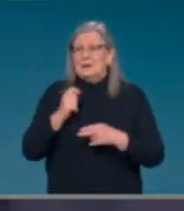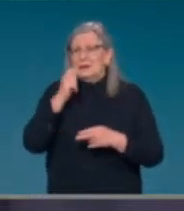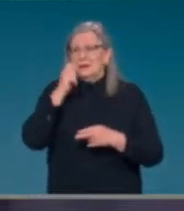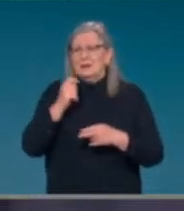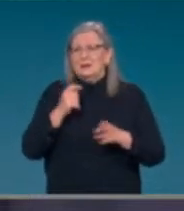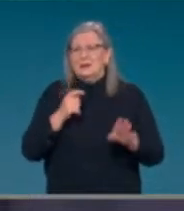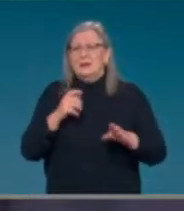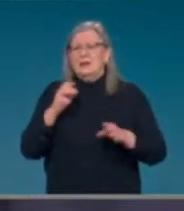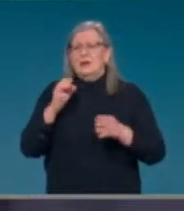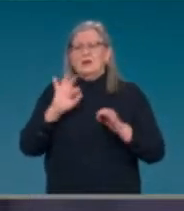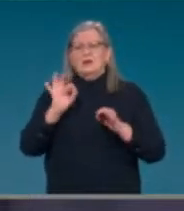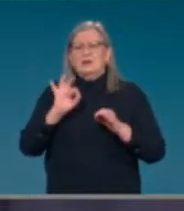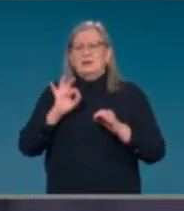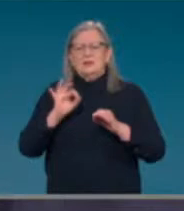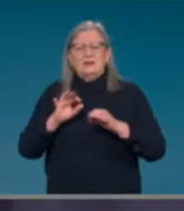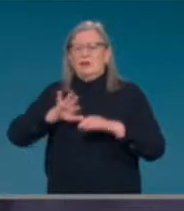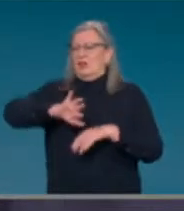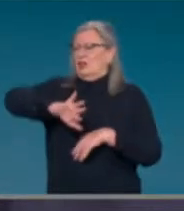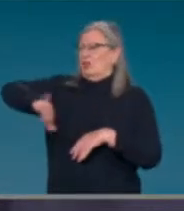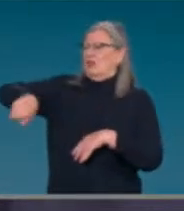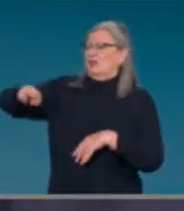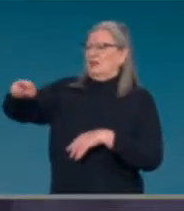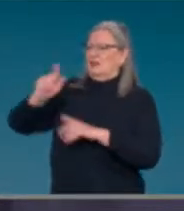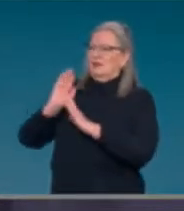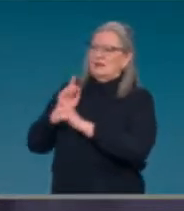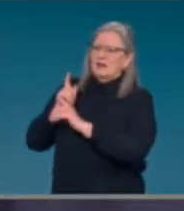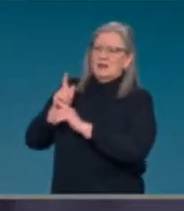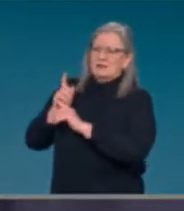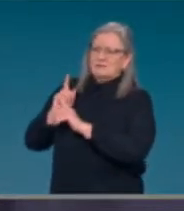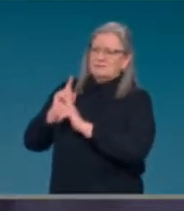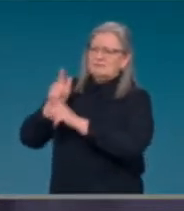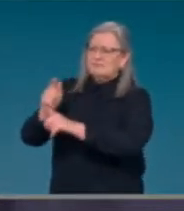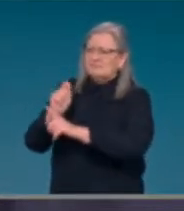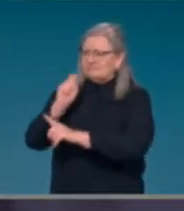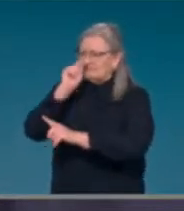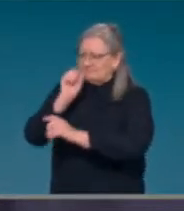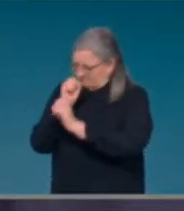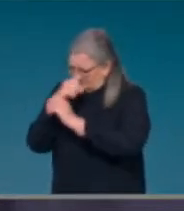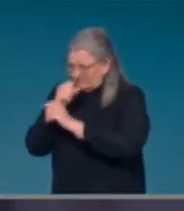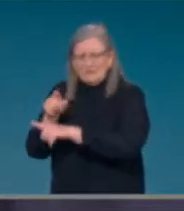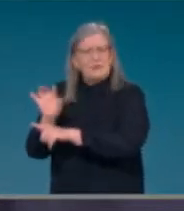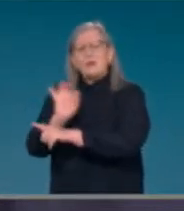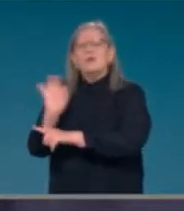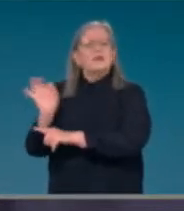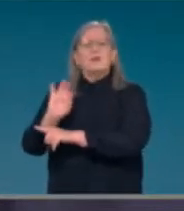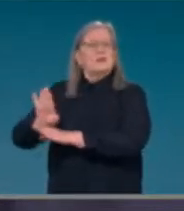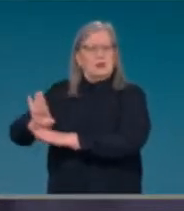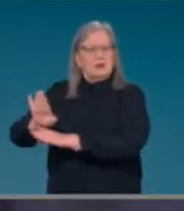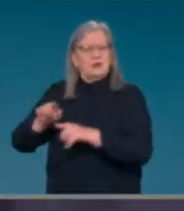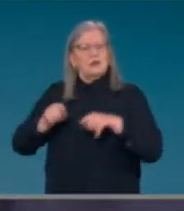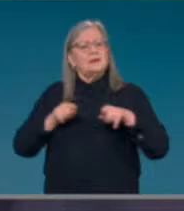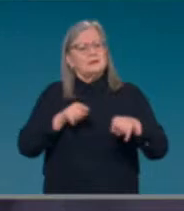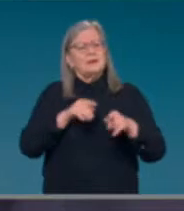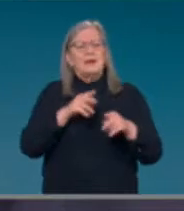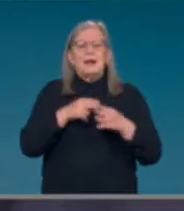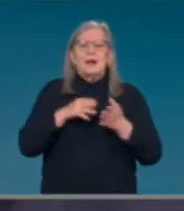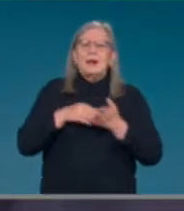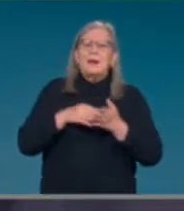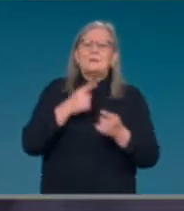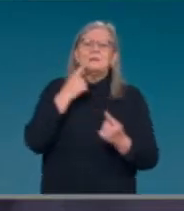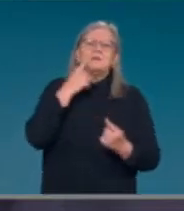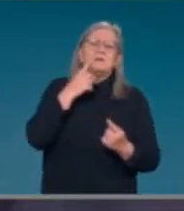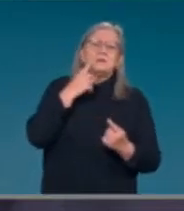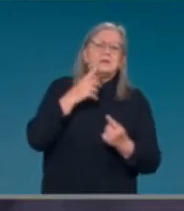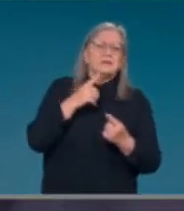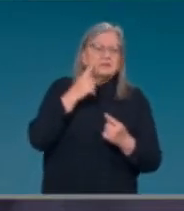to rightly point out. Um, it's an additional support and, uh, an additional screening tool rather than a,